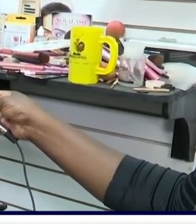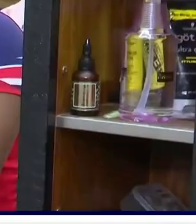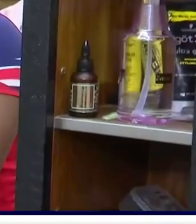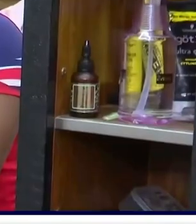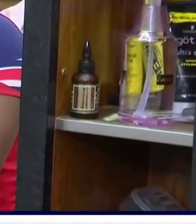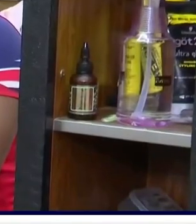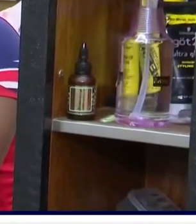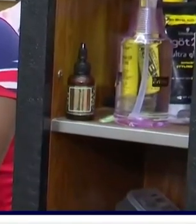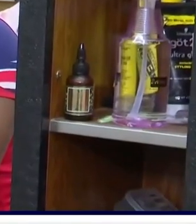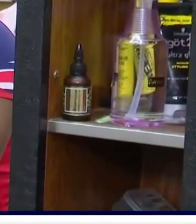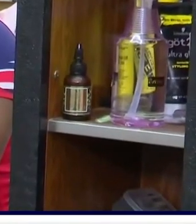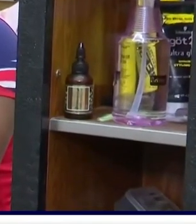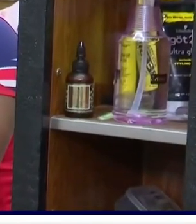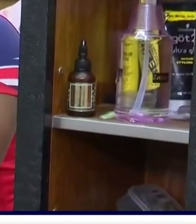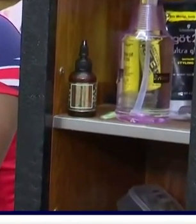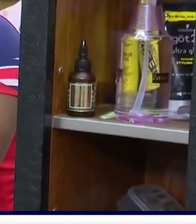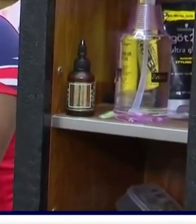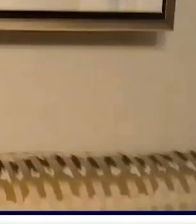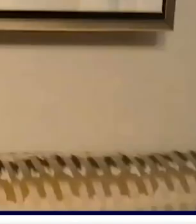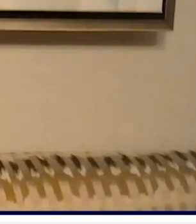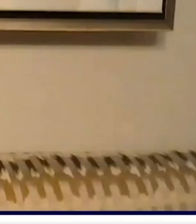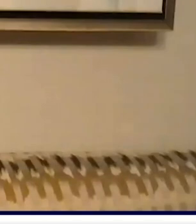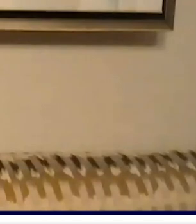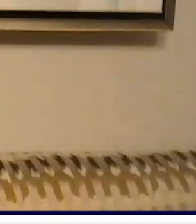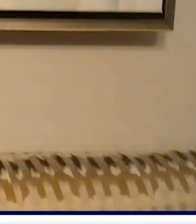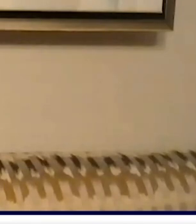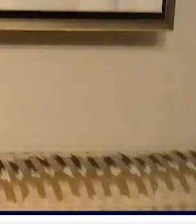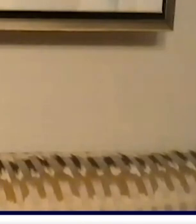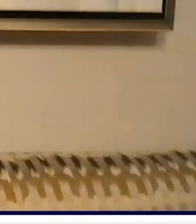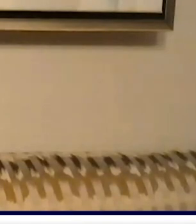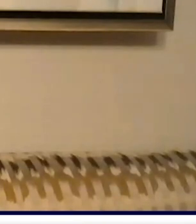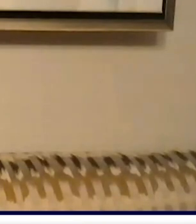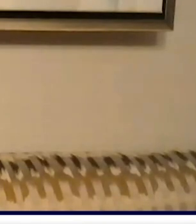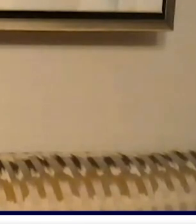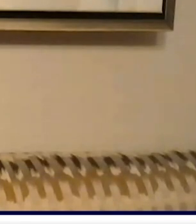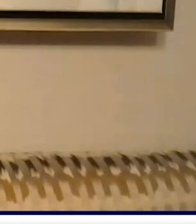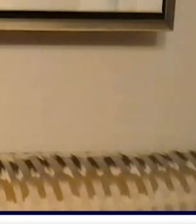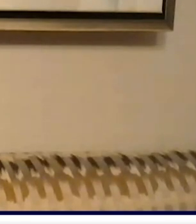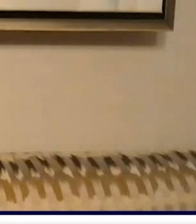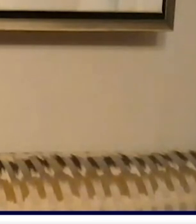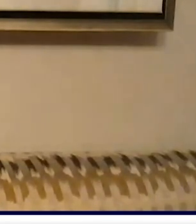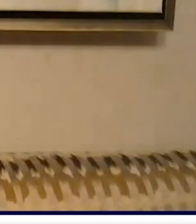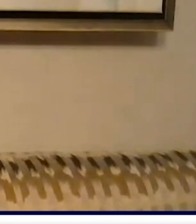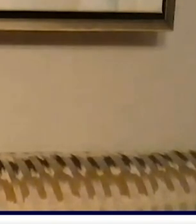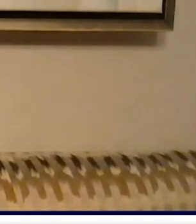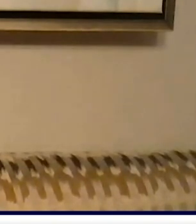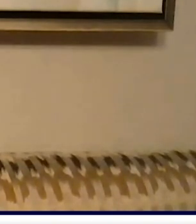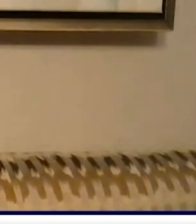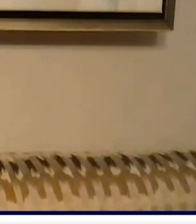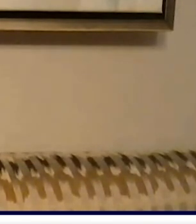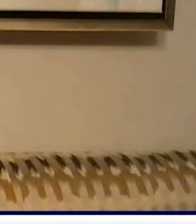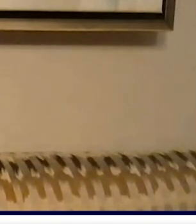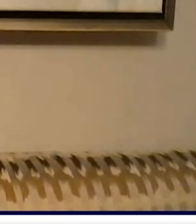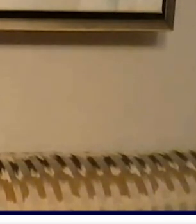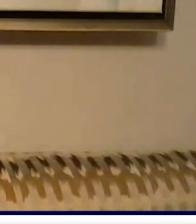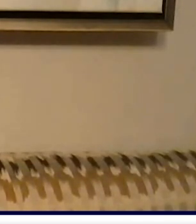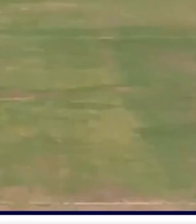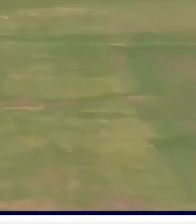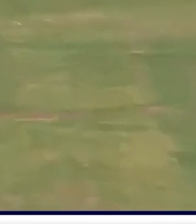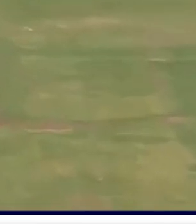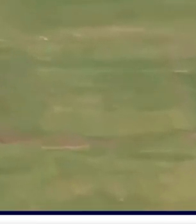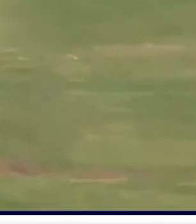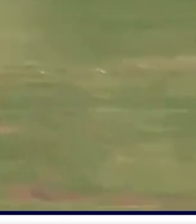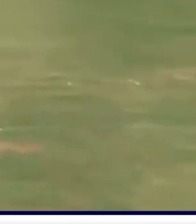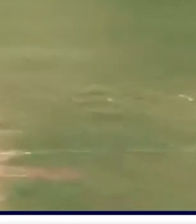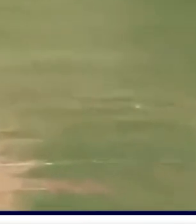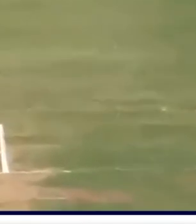the crop over season. And a local doctor worried about the impact of hot weather on the young, elderly and obese people. And in sports, West Sydney